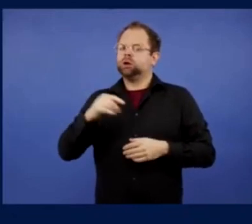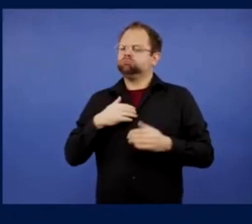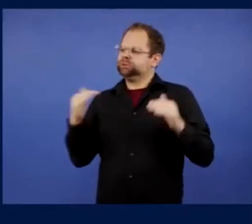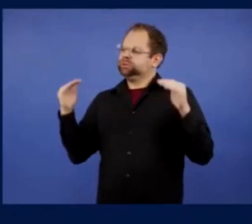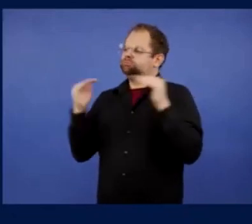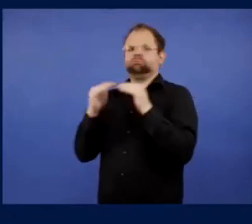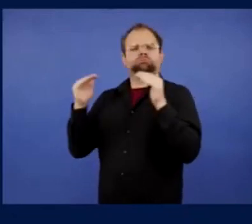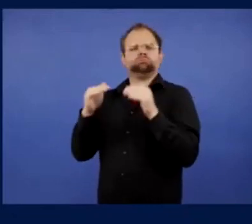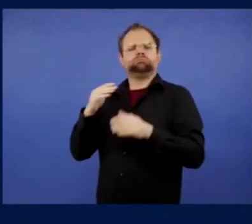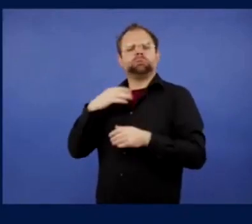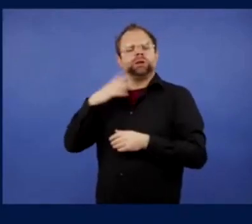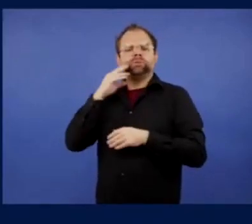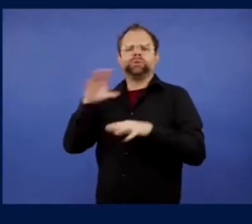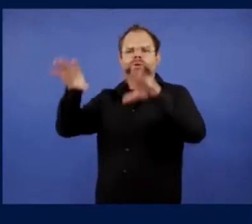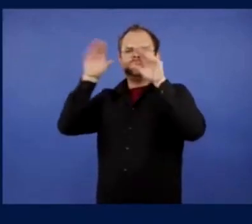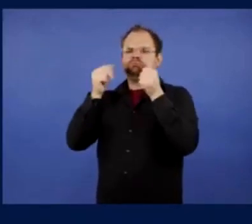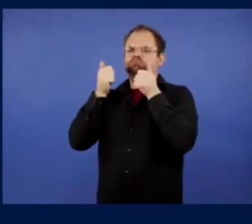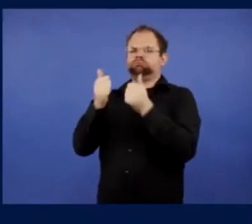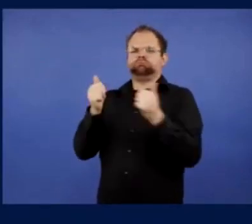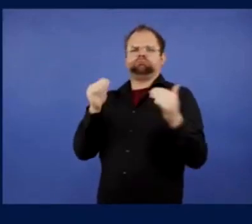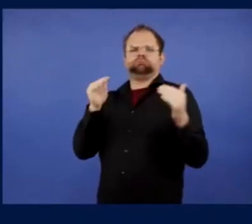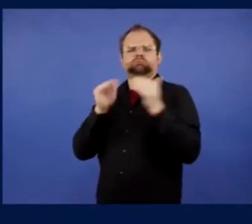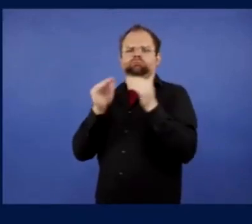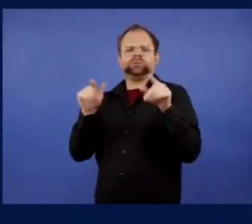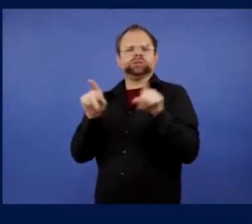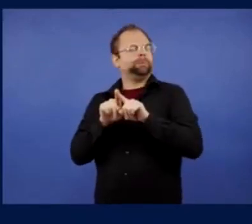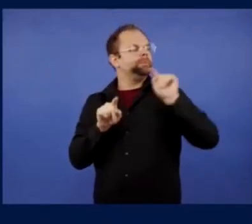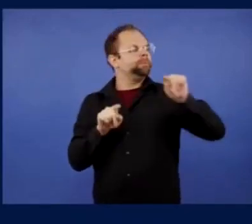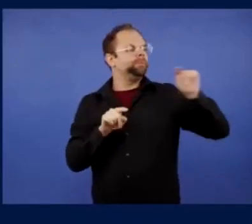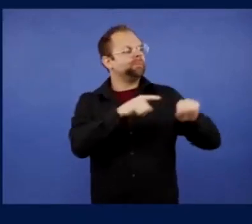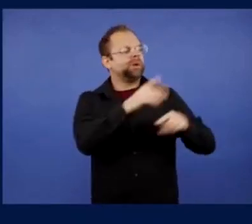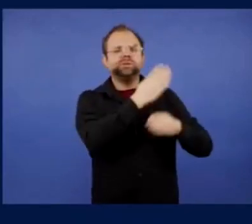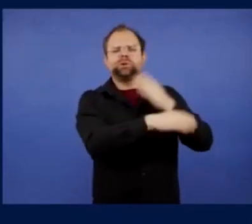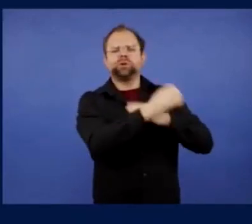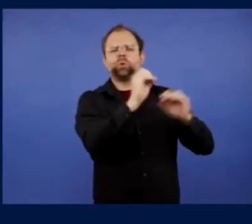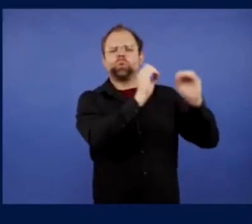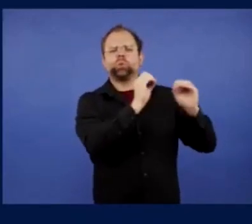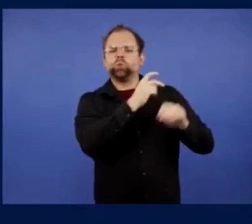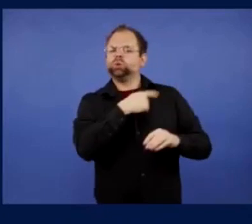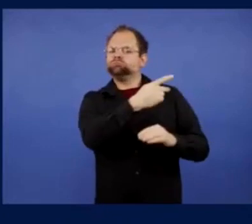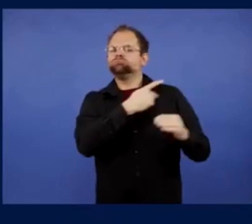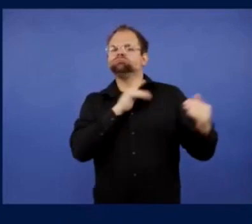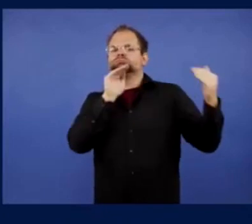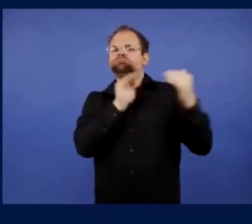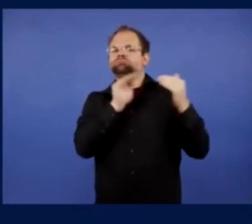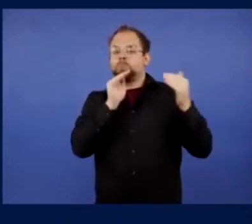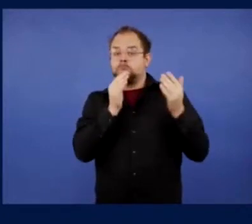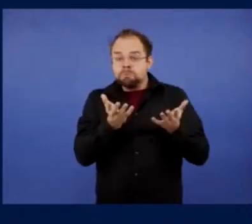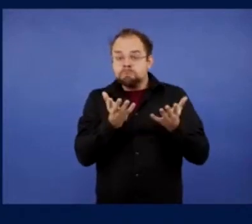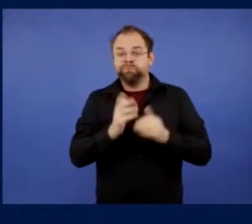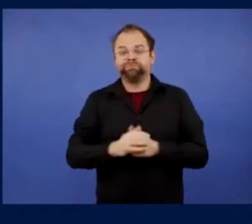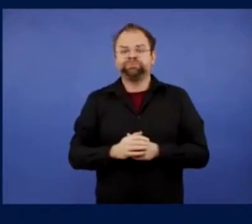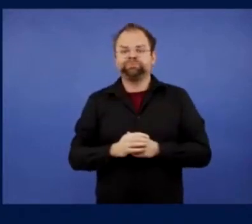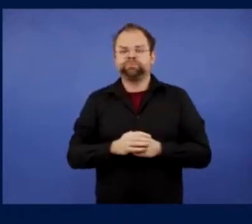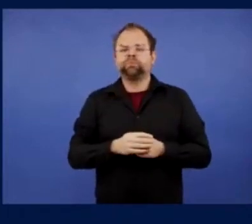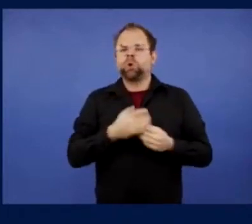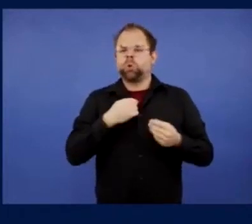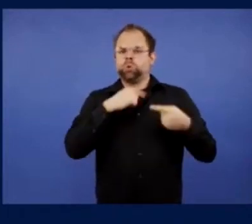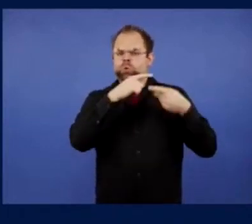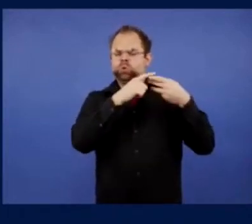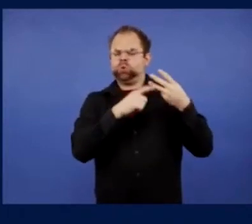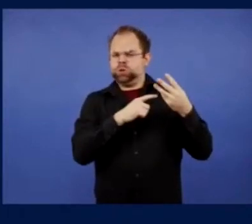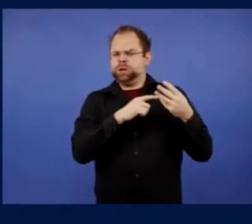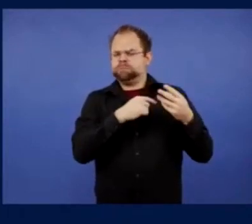from the Liverpool DSA perspective, and I know you've had a long sort of history of away supporting with the Reds.